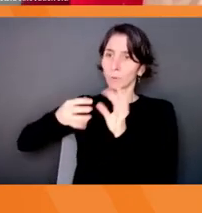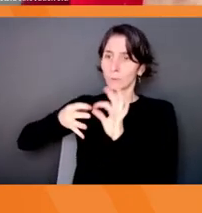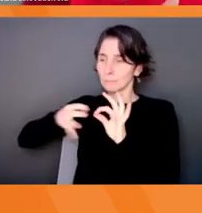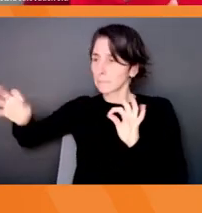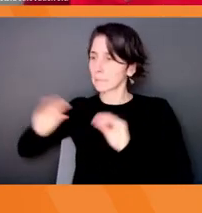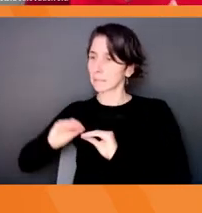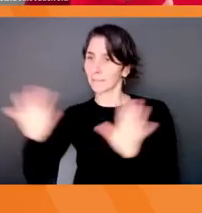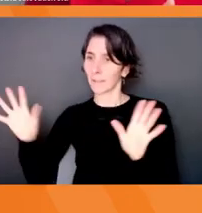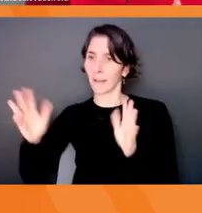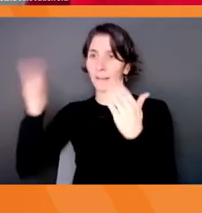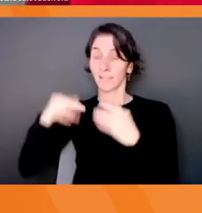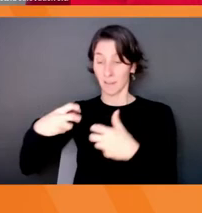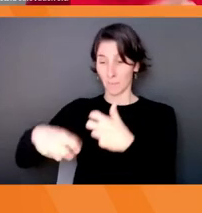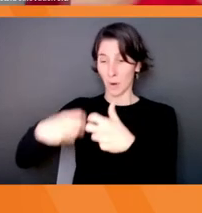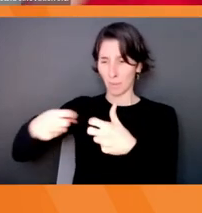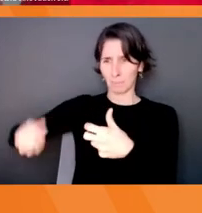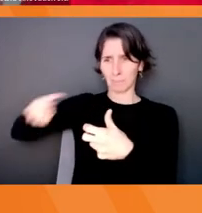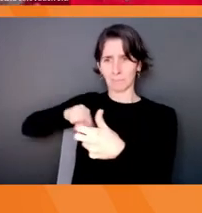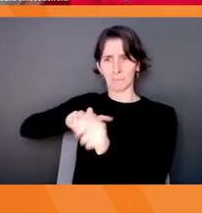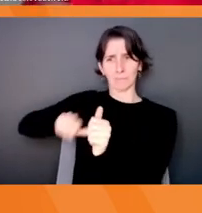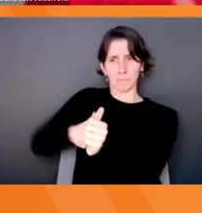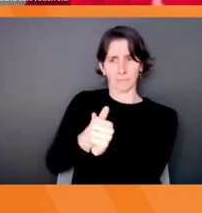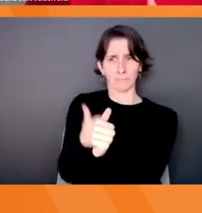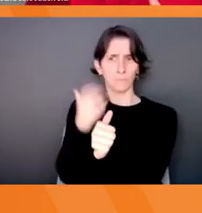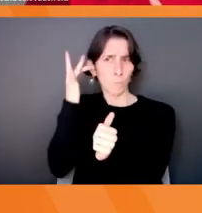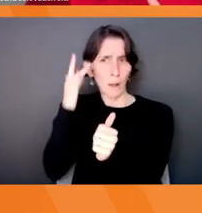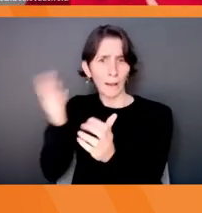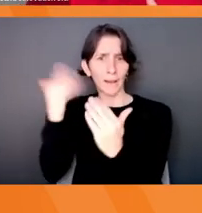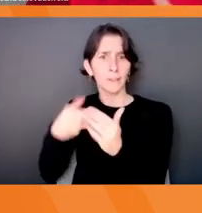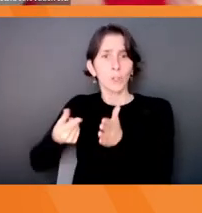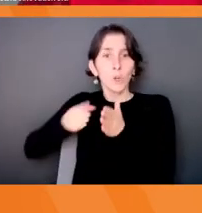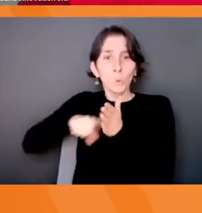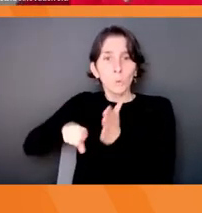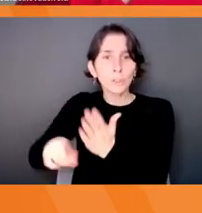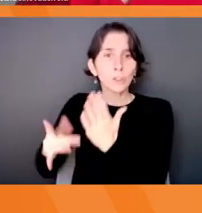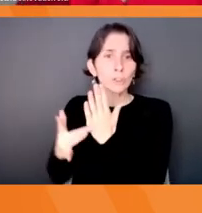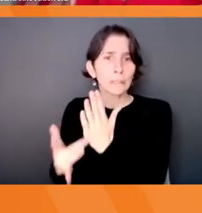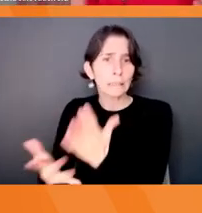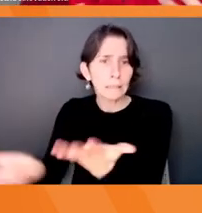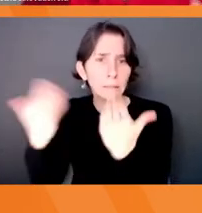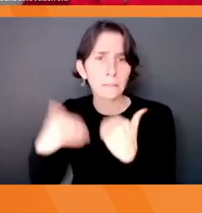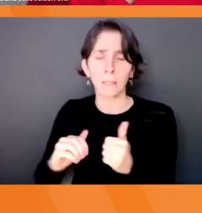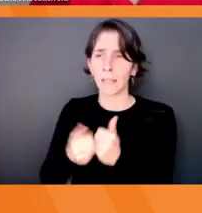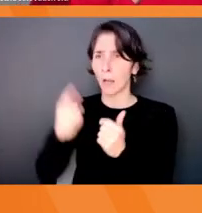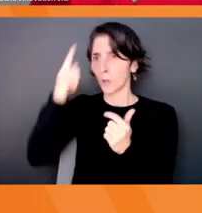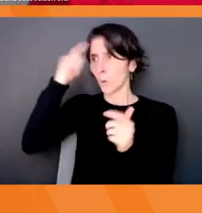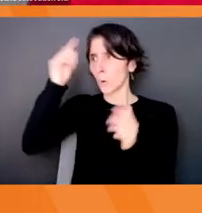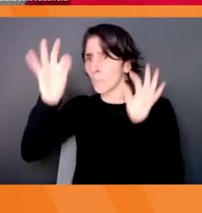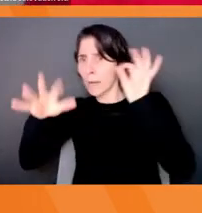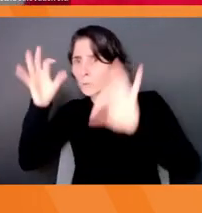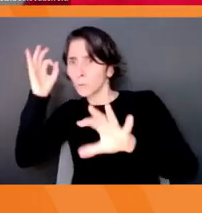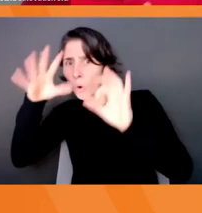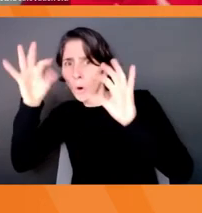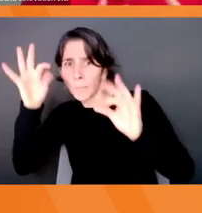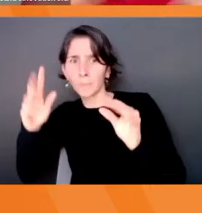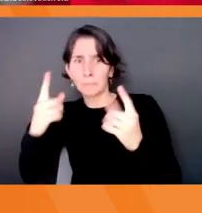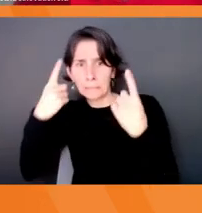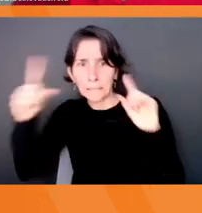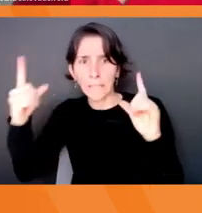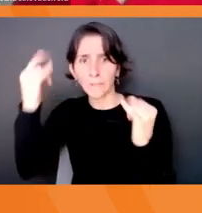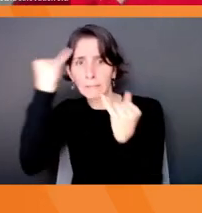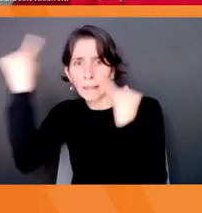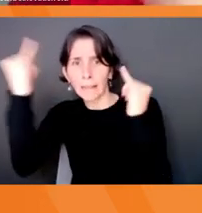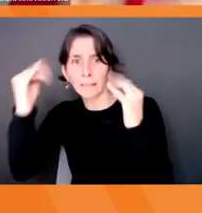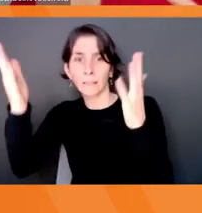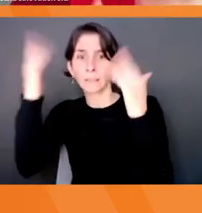root cause of that problem is? What are research techniques? What are, how do you brainstorm and have effective ideation? You know, what, how